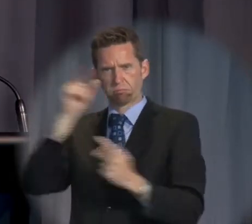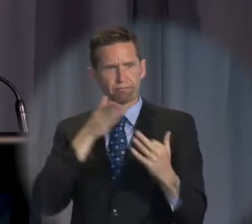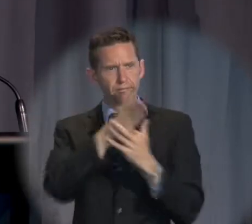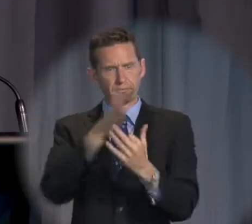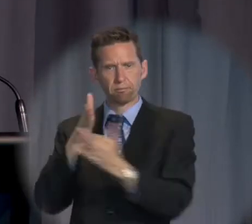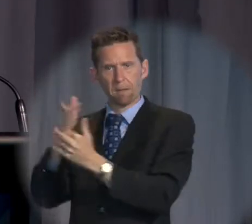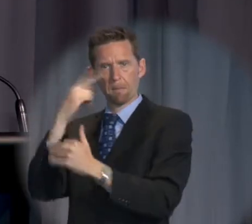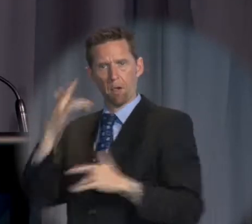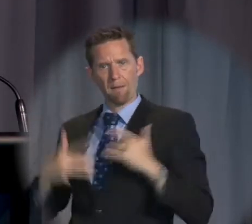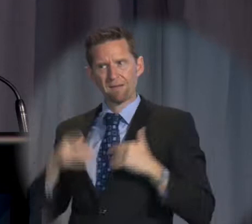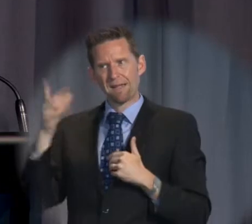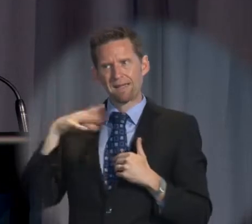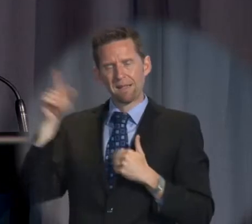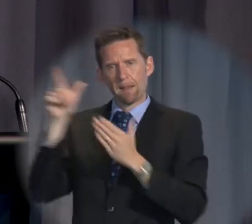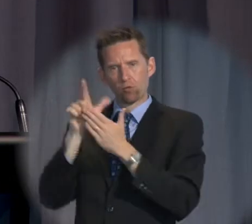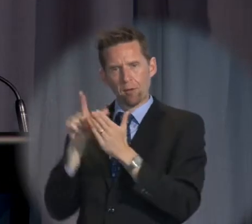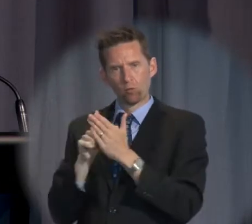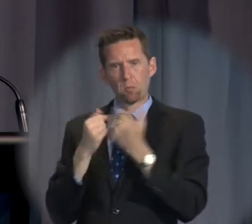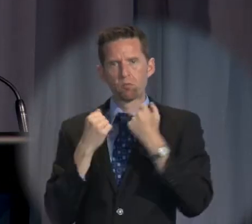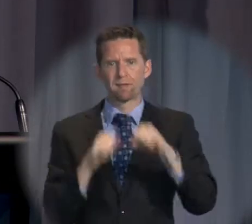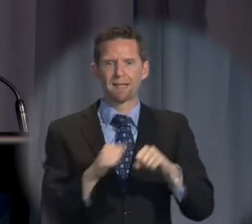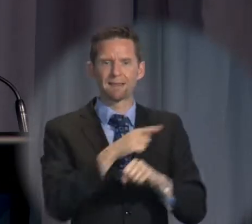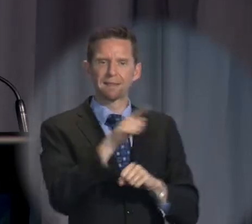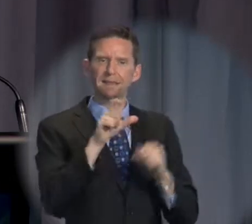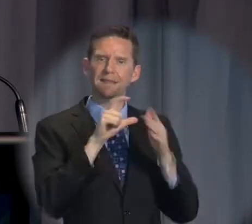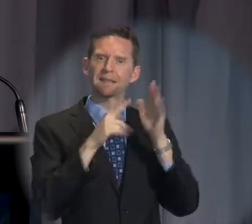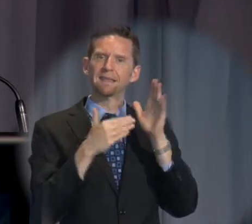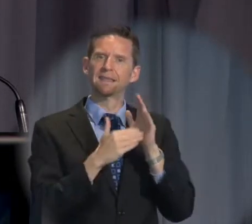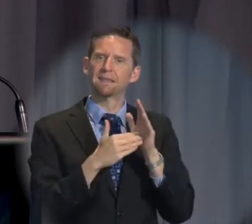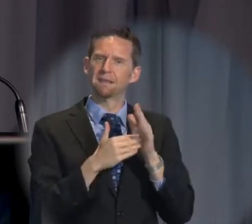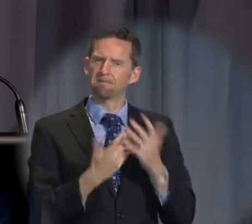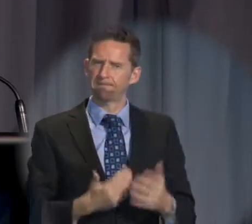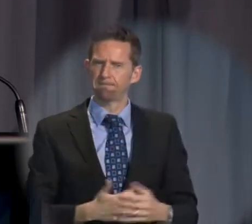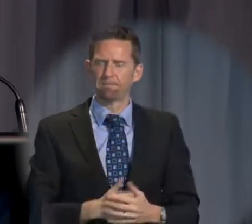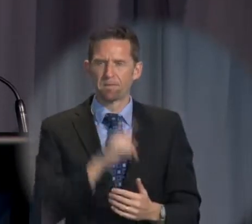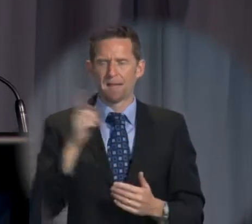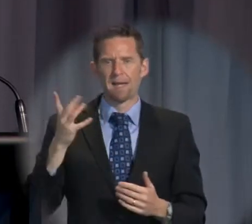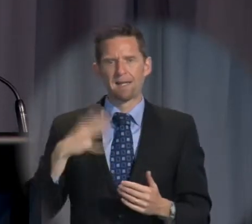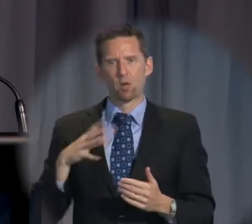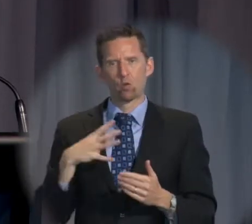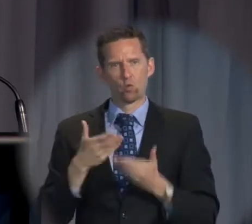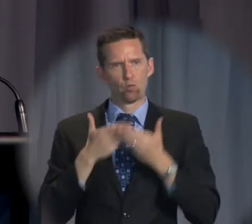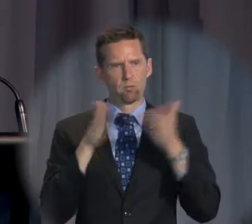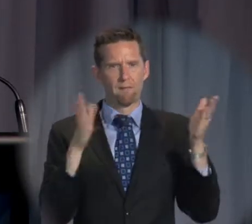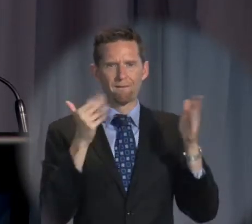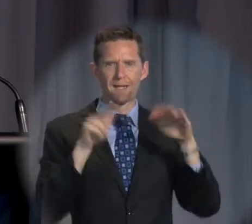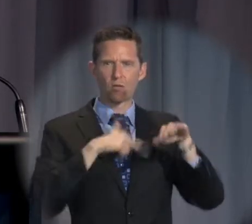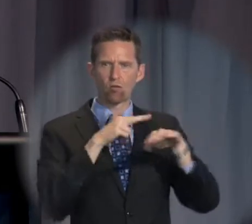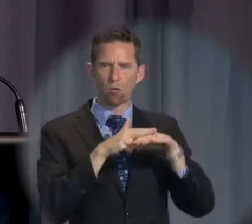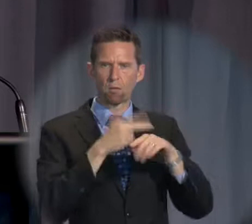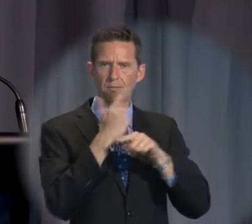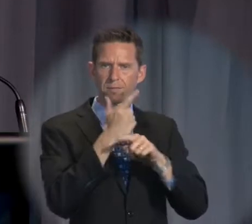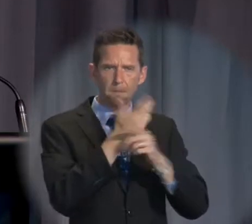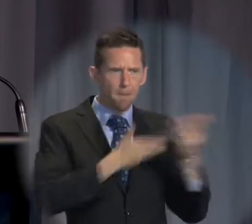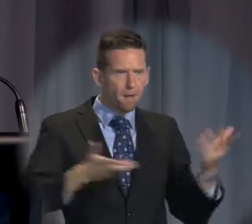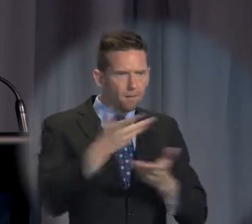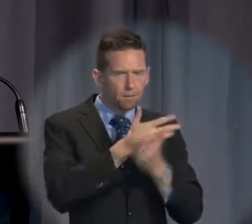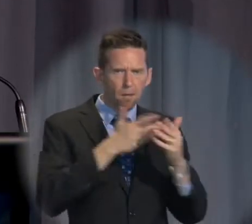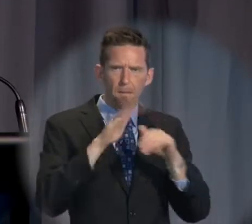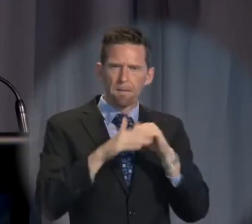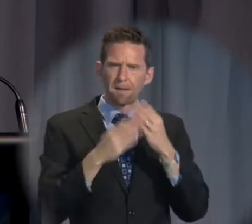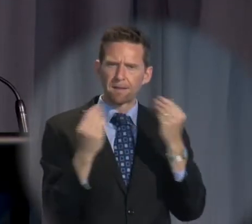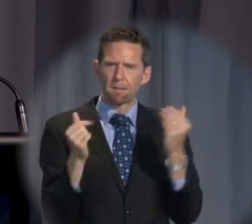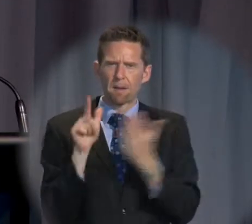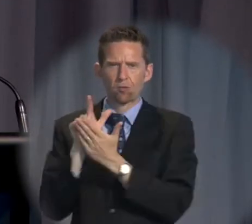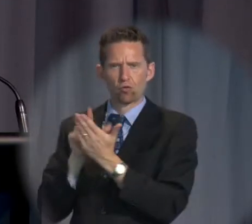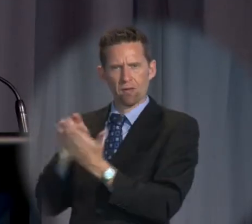legislation to protect citizens. I think we need to reopen the national public debate about some legislated